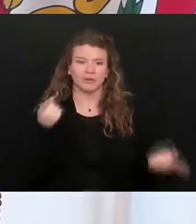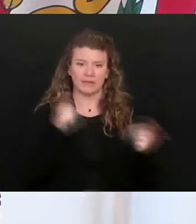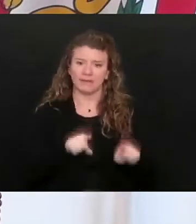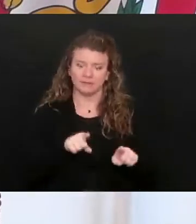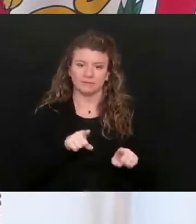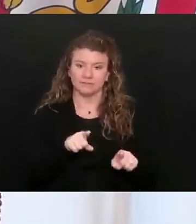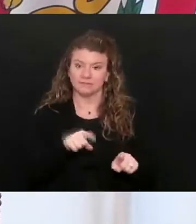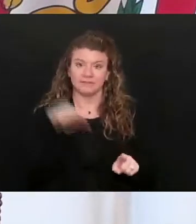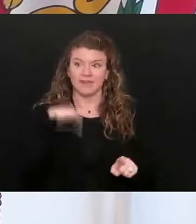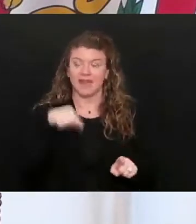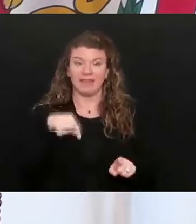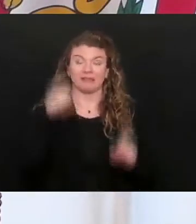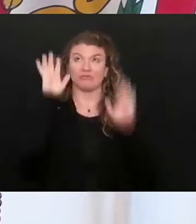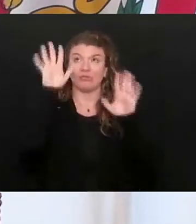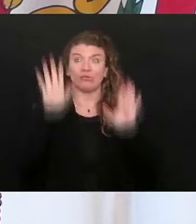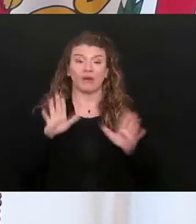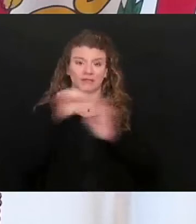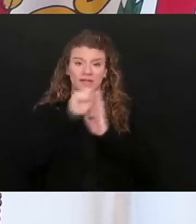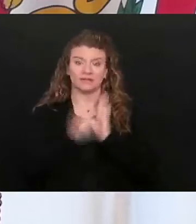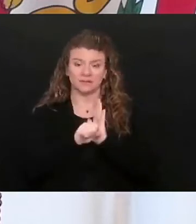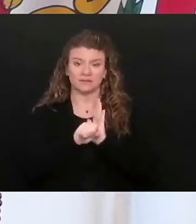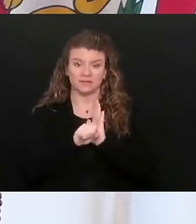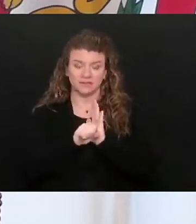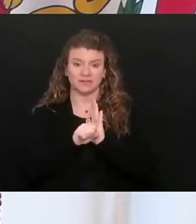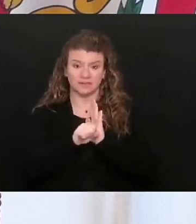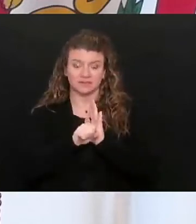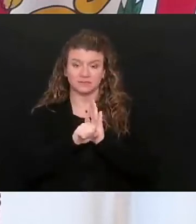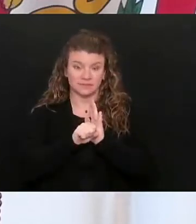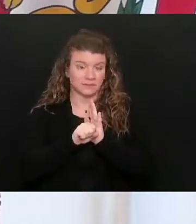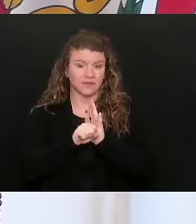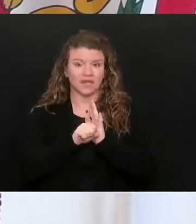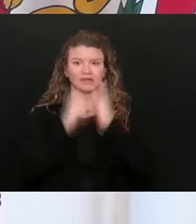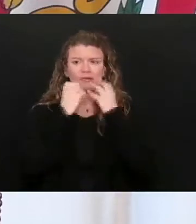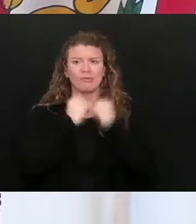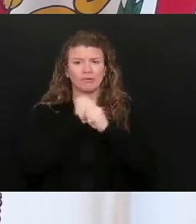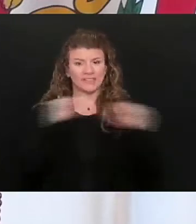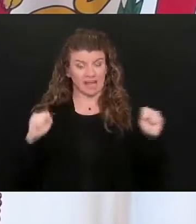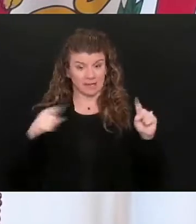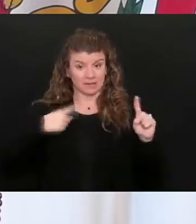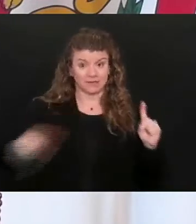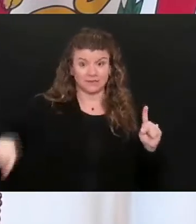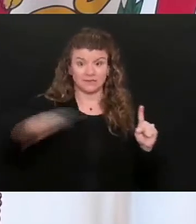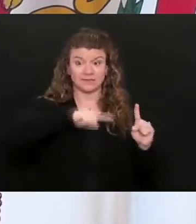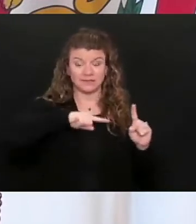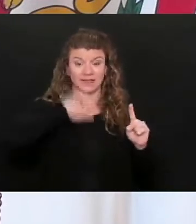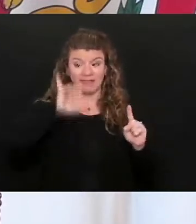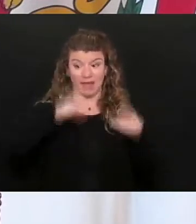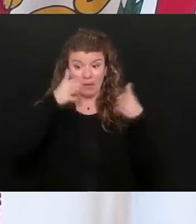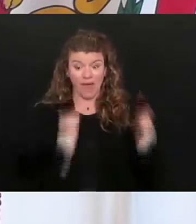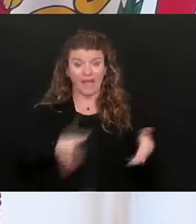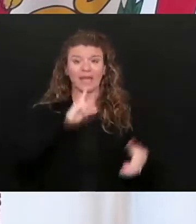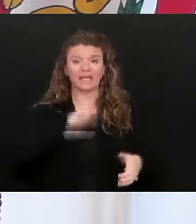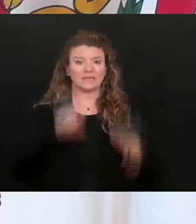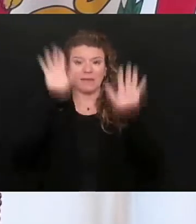in this great state. And to protect us like you have is amazing.